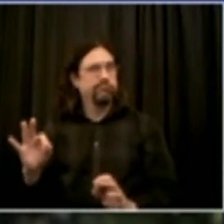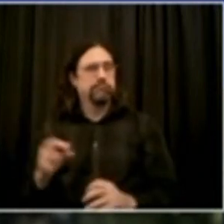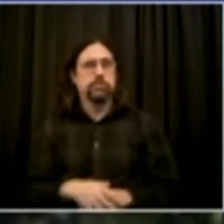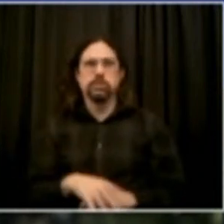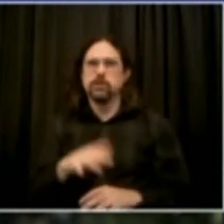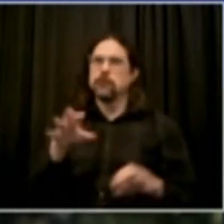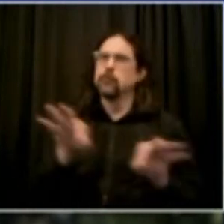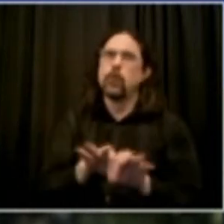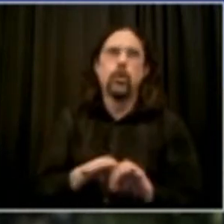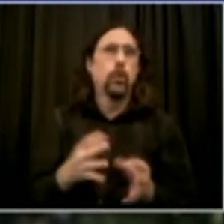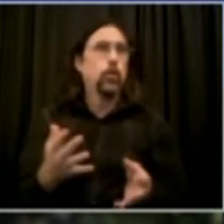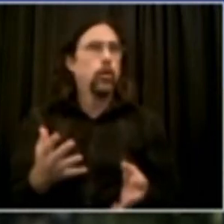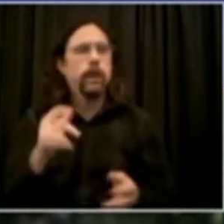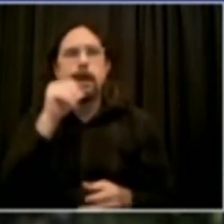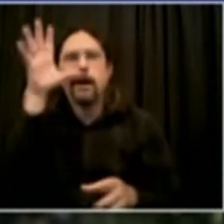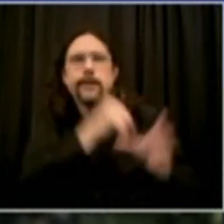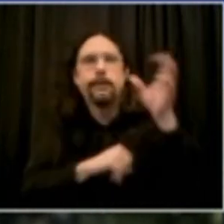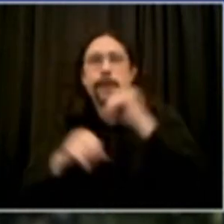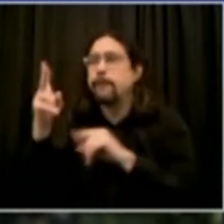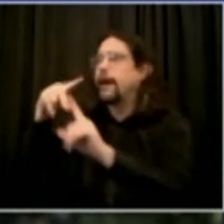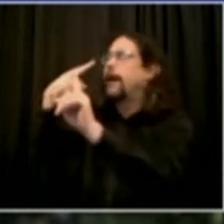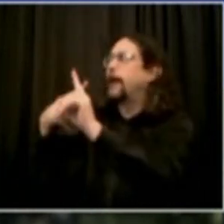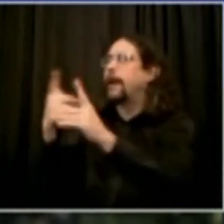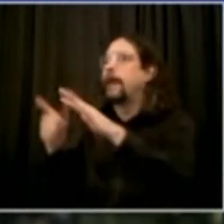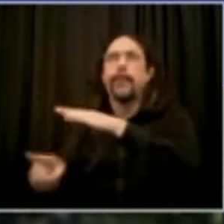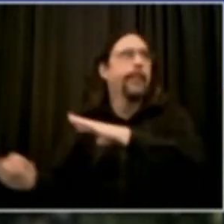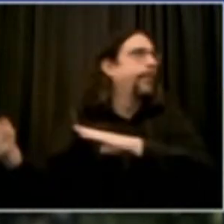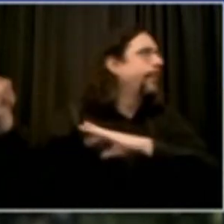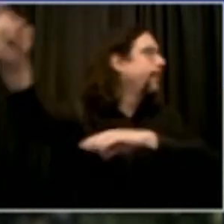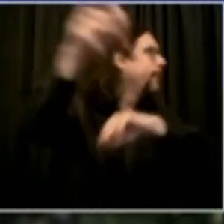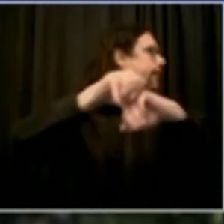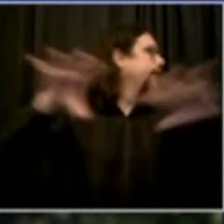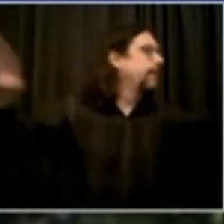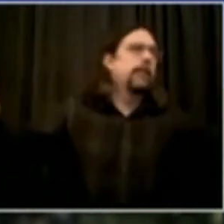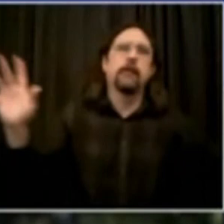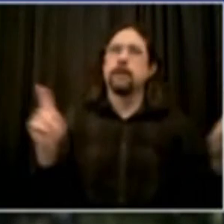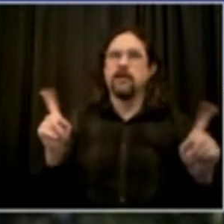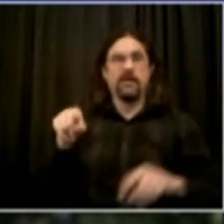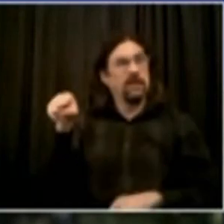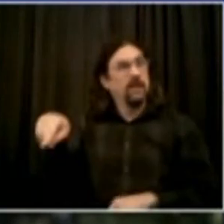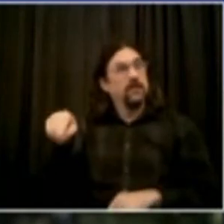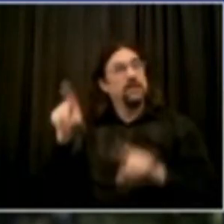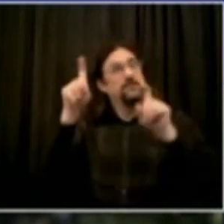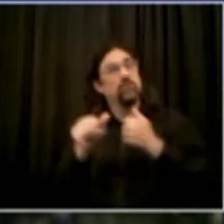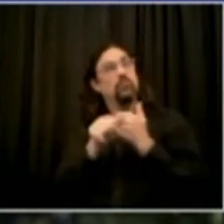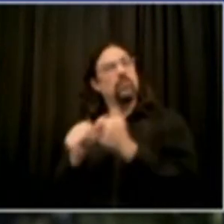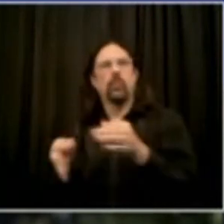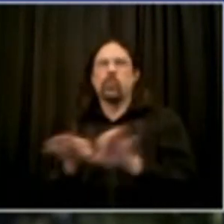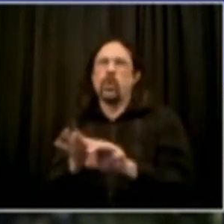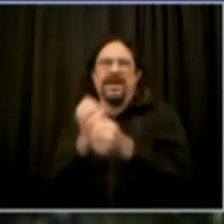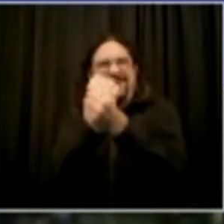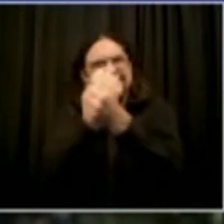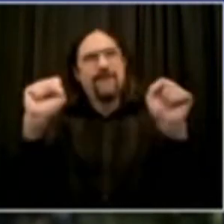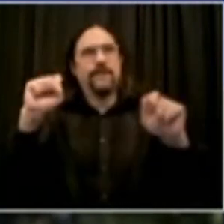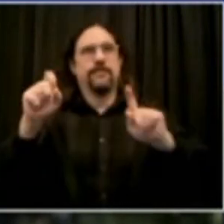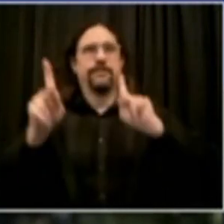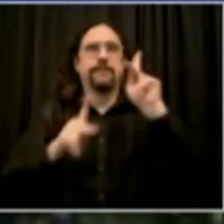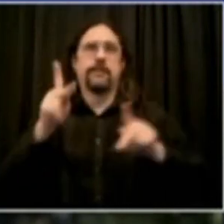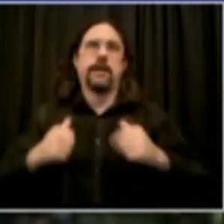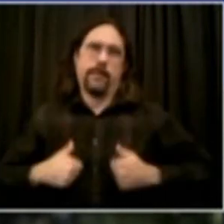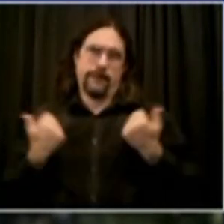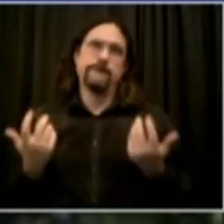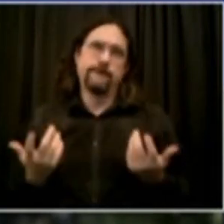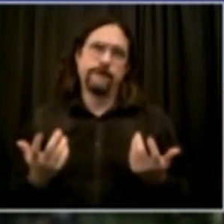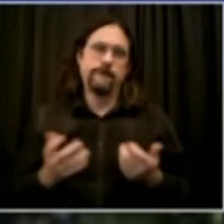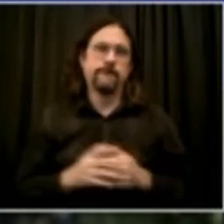coming on. Flu season is coming. Colder weather. People more indoors. School coming back. A lot ahead. So test and trace will be more important than